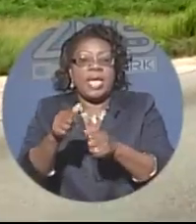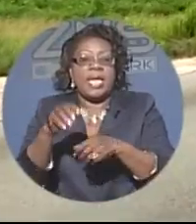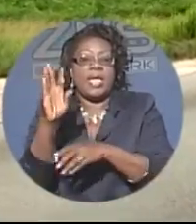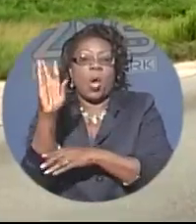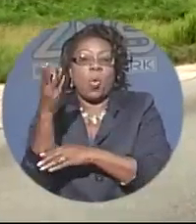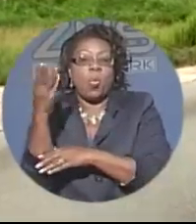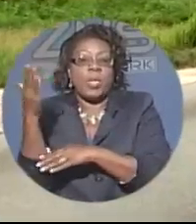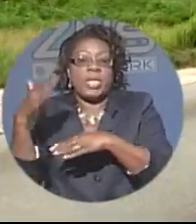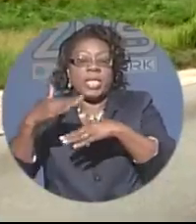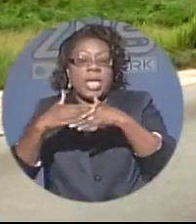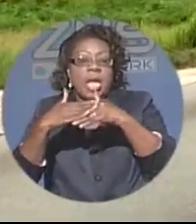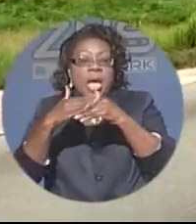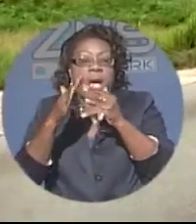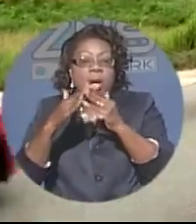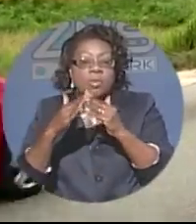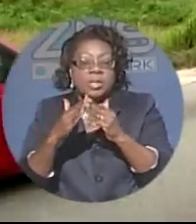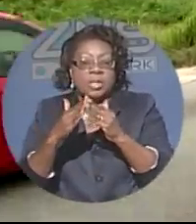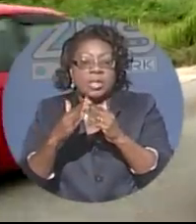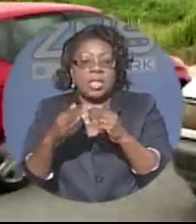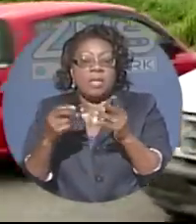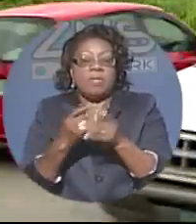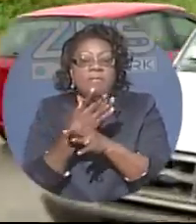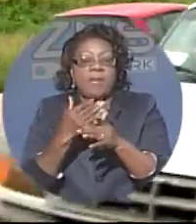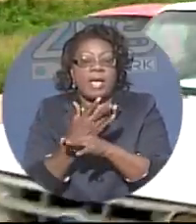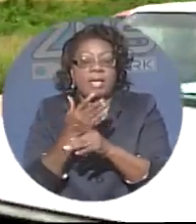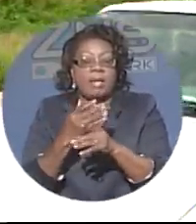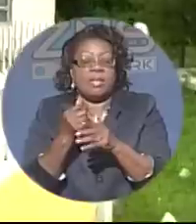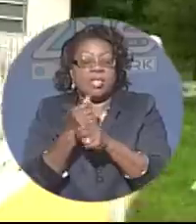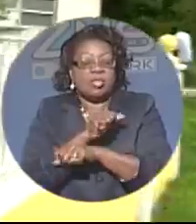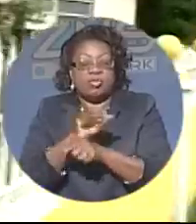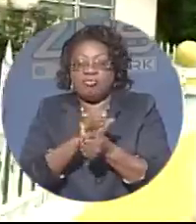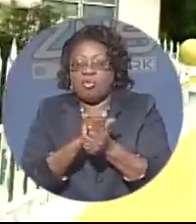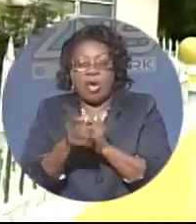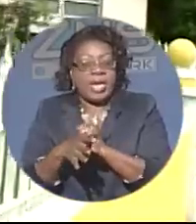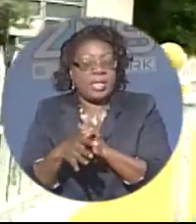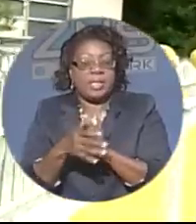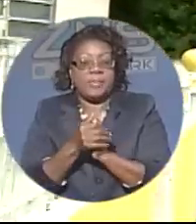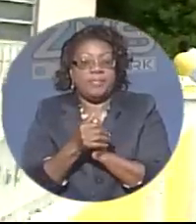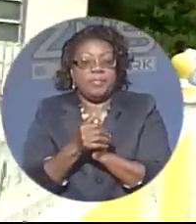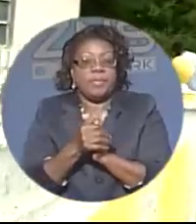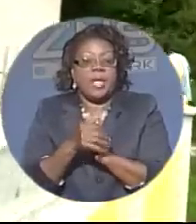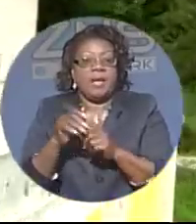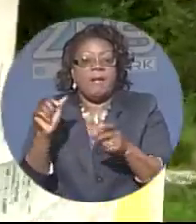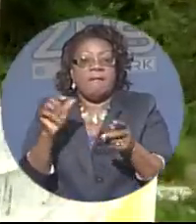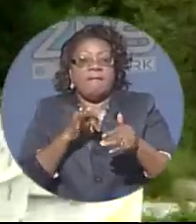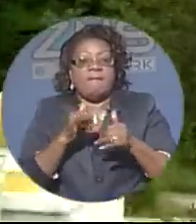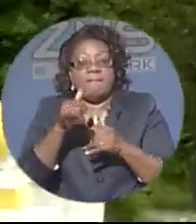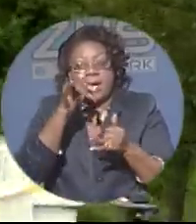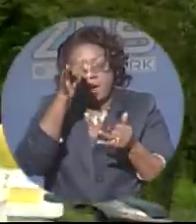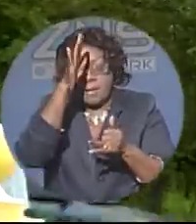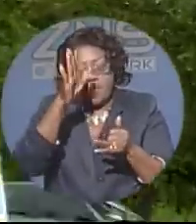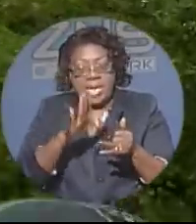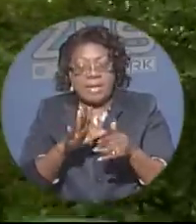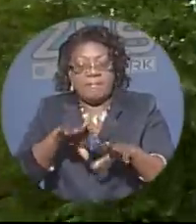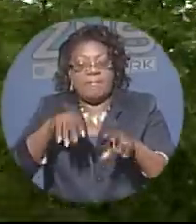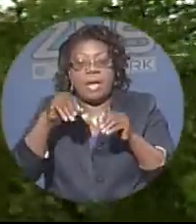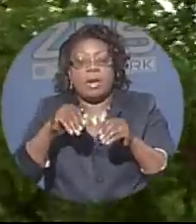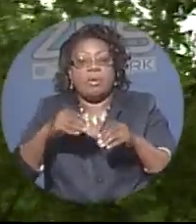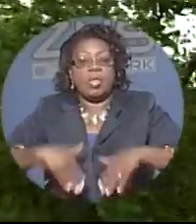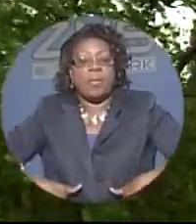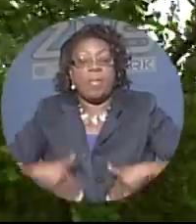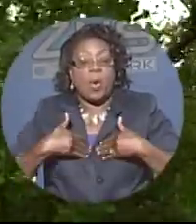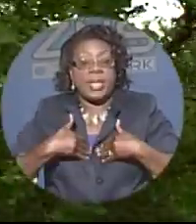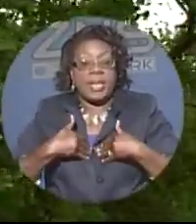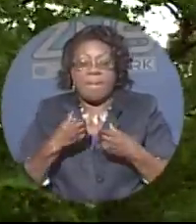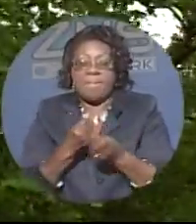destroyed in the blaze taking the man's life in the process. After fully extinguishing the blaze, firefighters found human remains burnt beyond